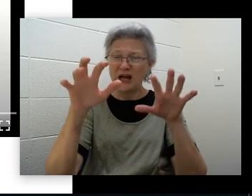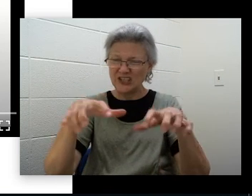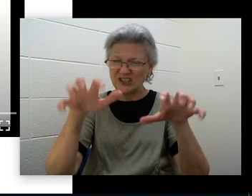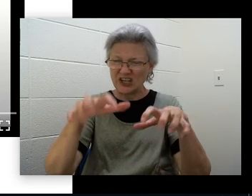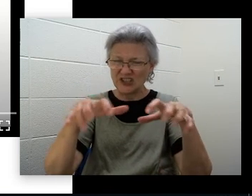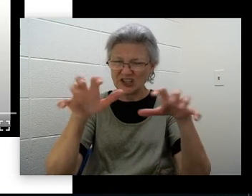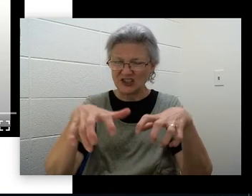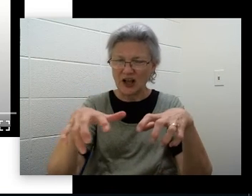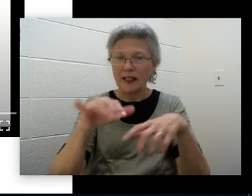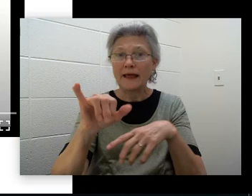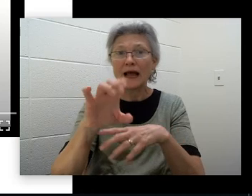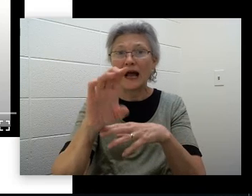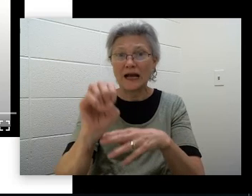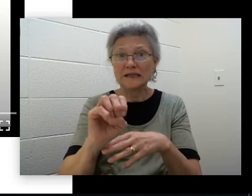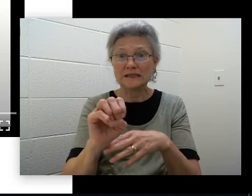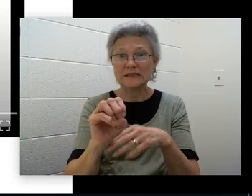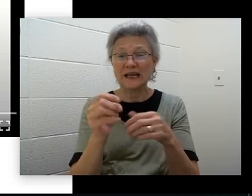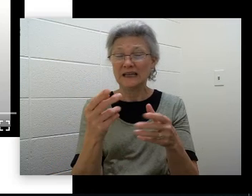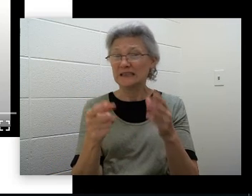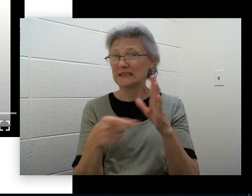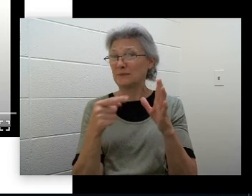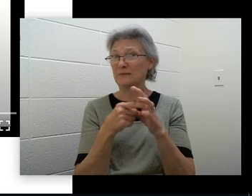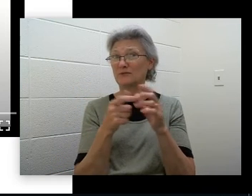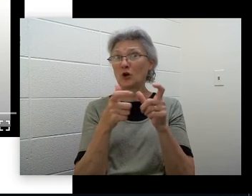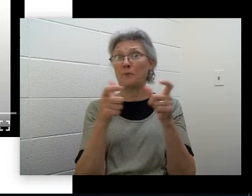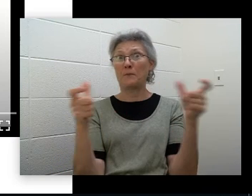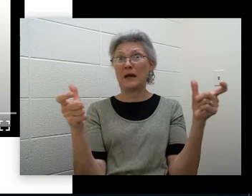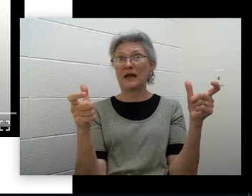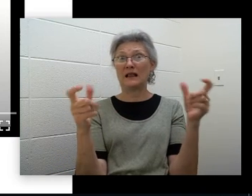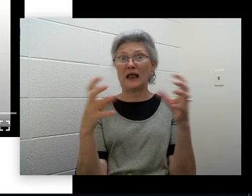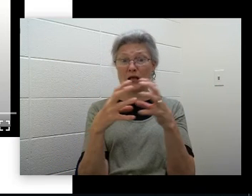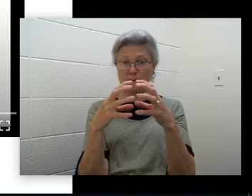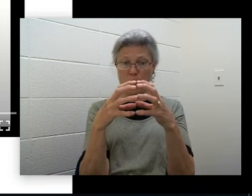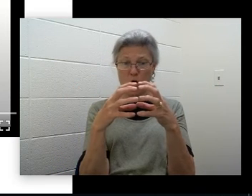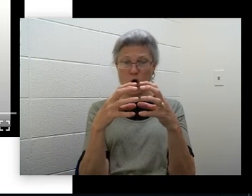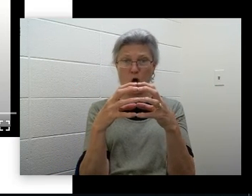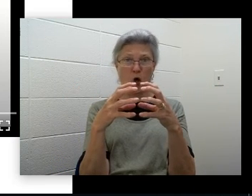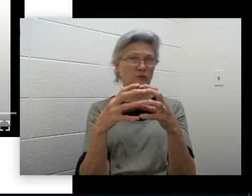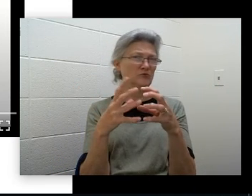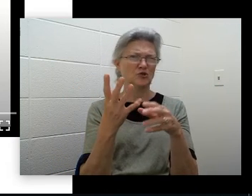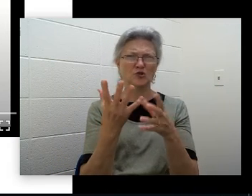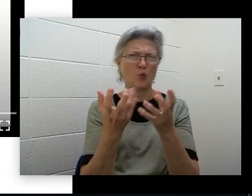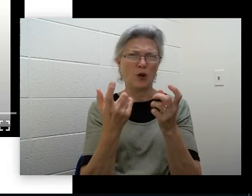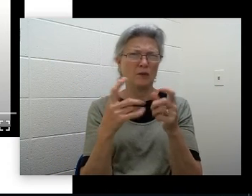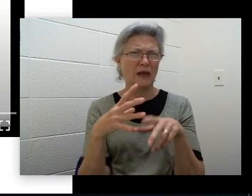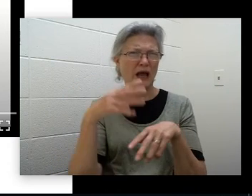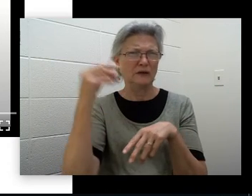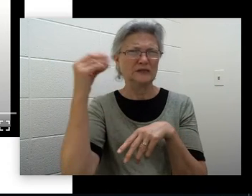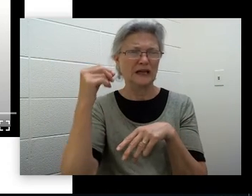ice cubes are larger than a softball. We definitely don't want to be outside for that, either.